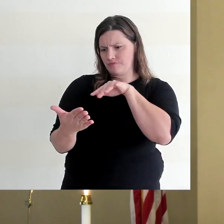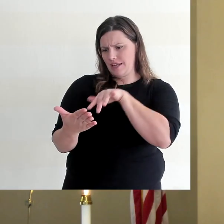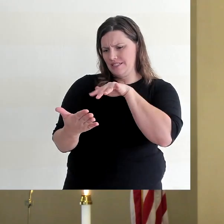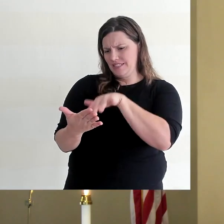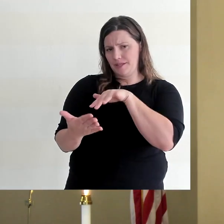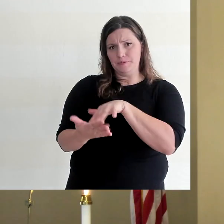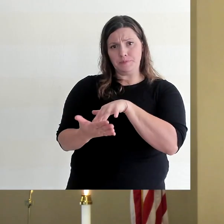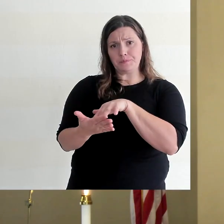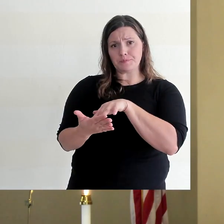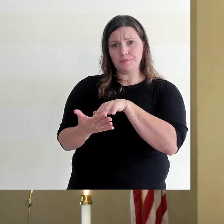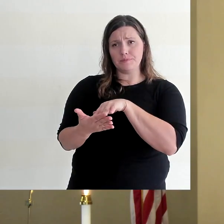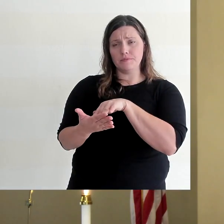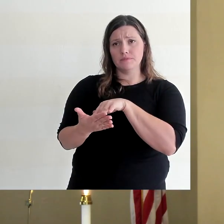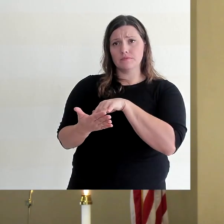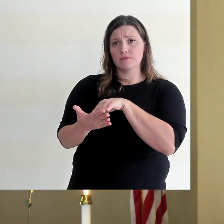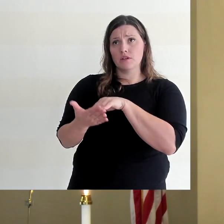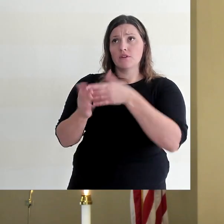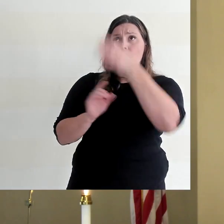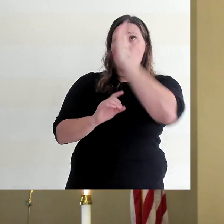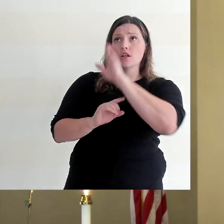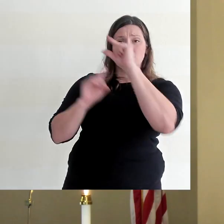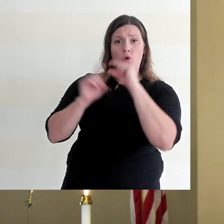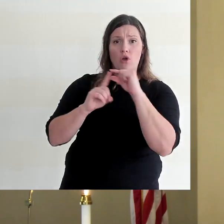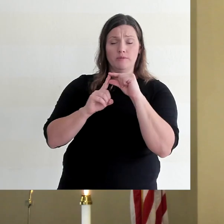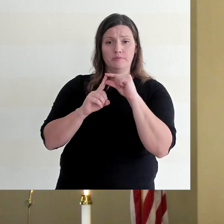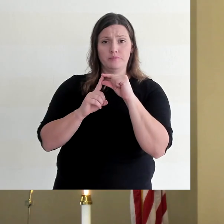careful study of the Word of God.